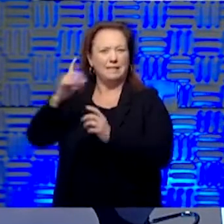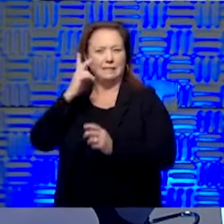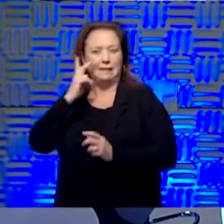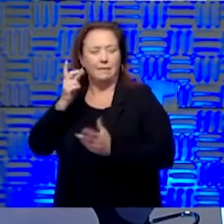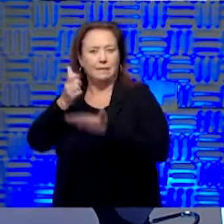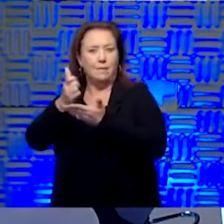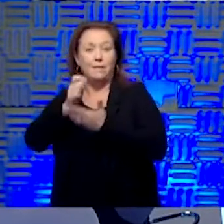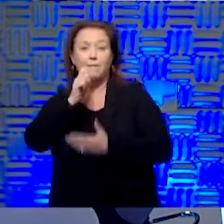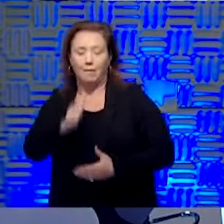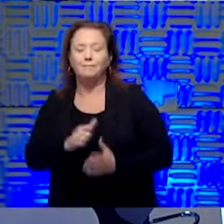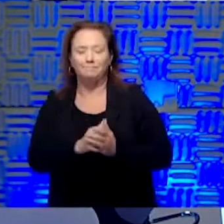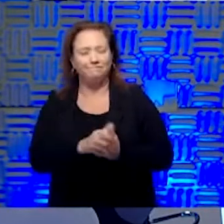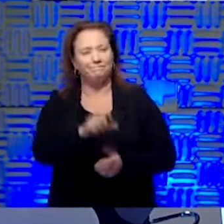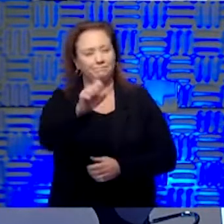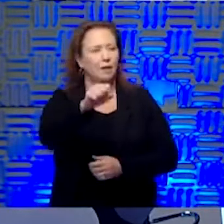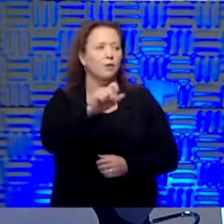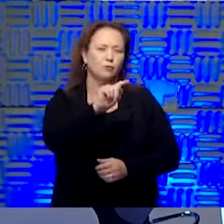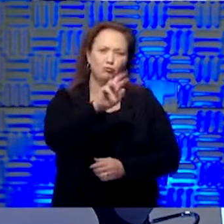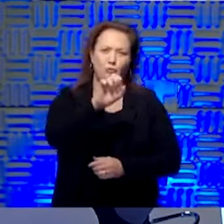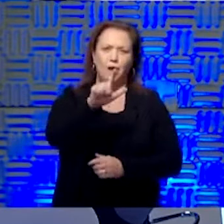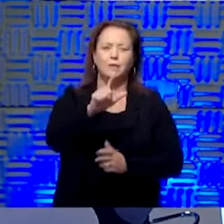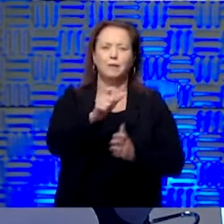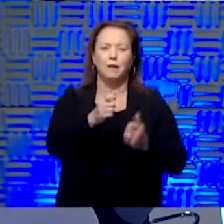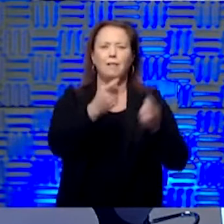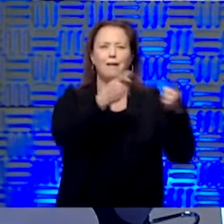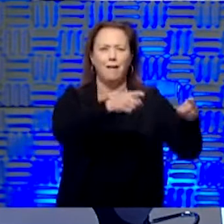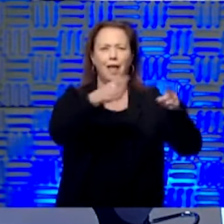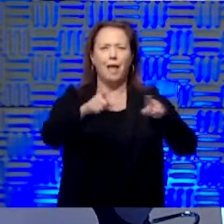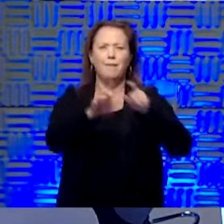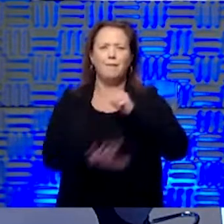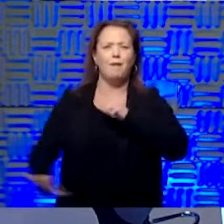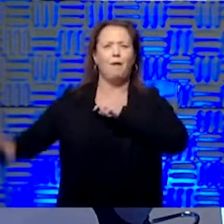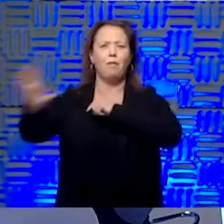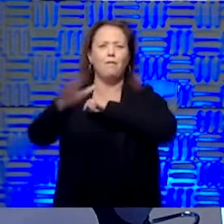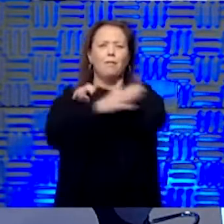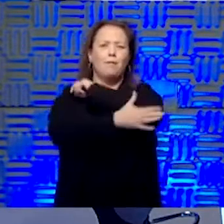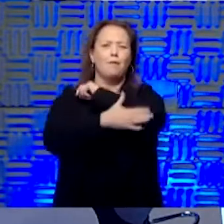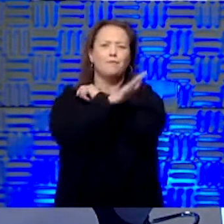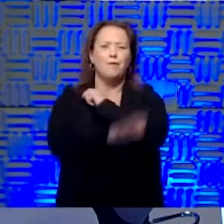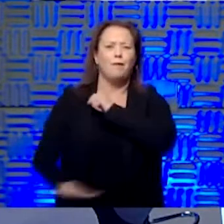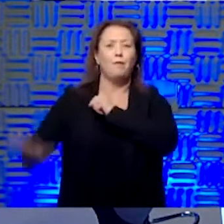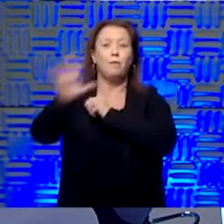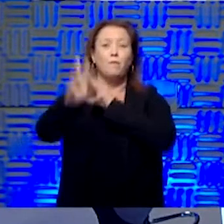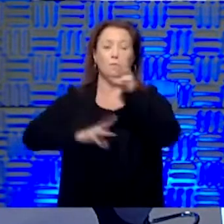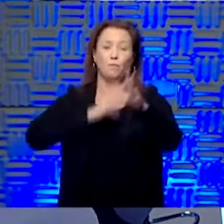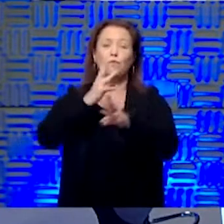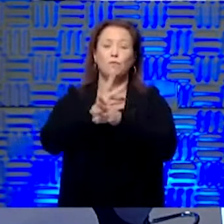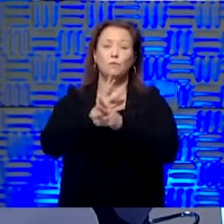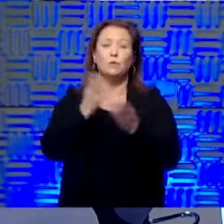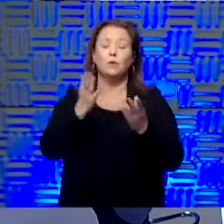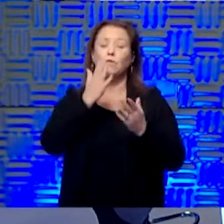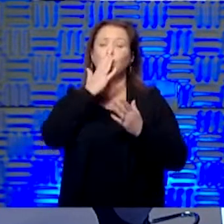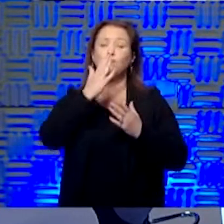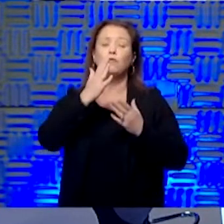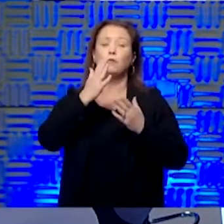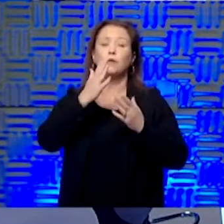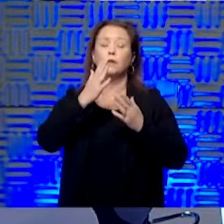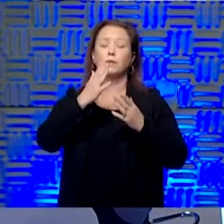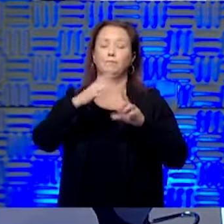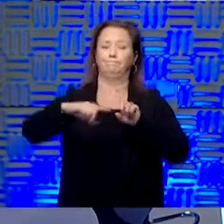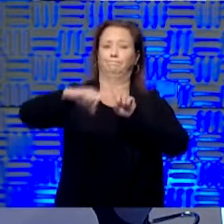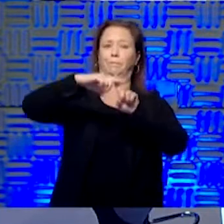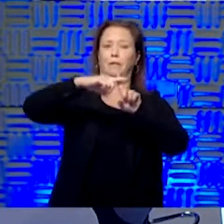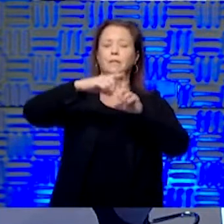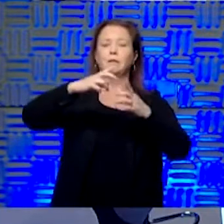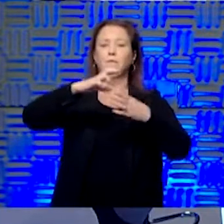Yeah, there are so many trials and so much research going on across the country and across the world. One of the good outcomes, even though we have